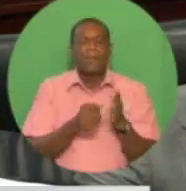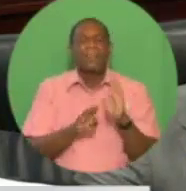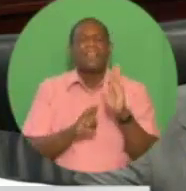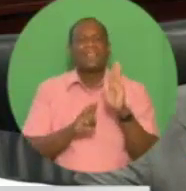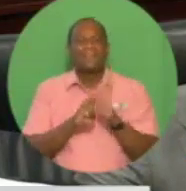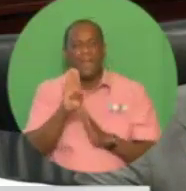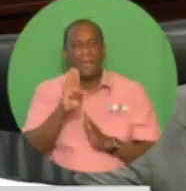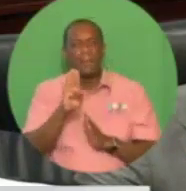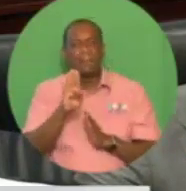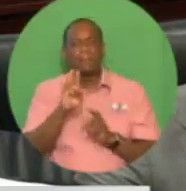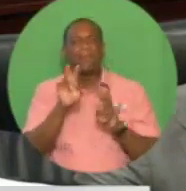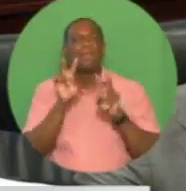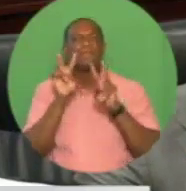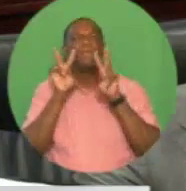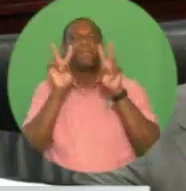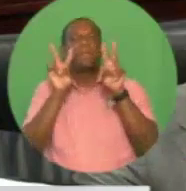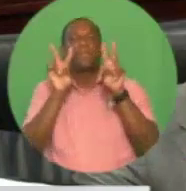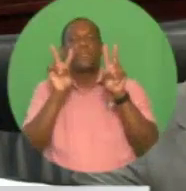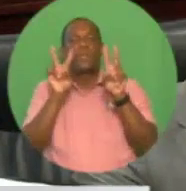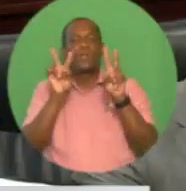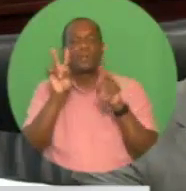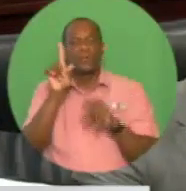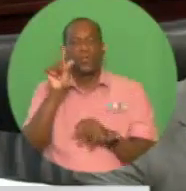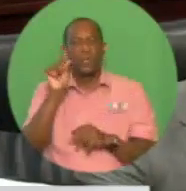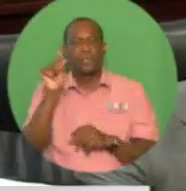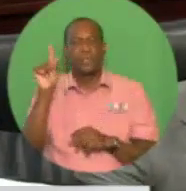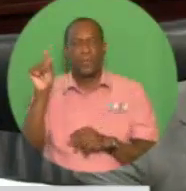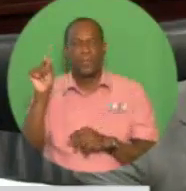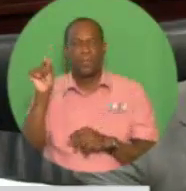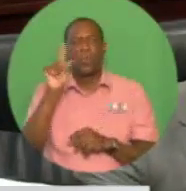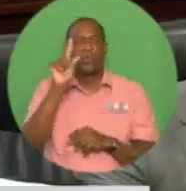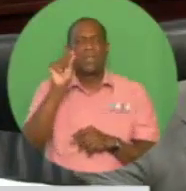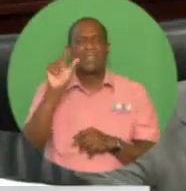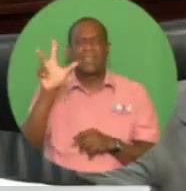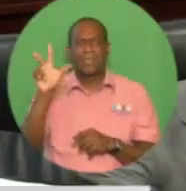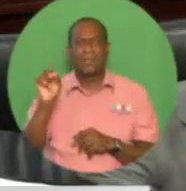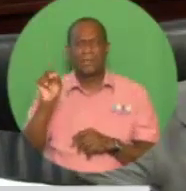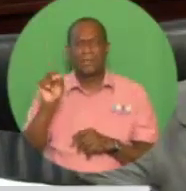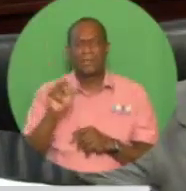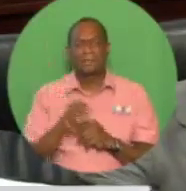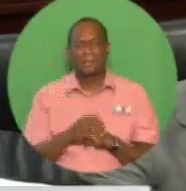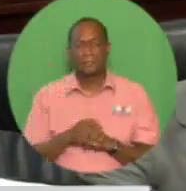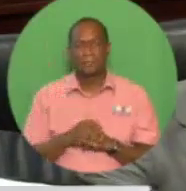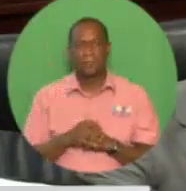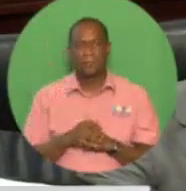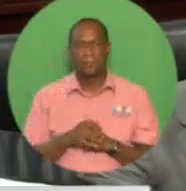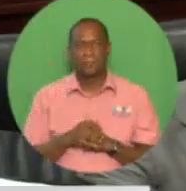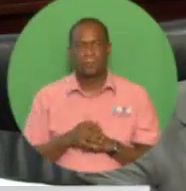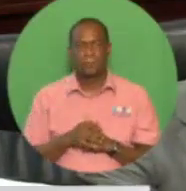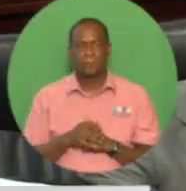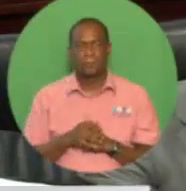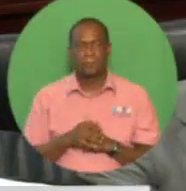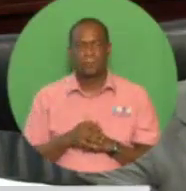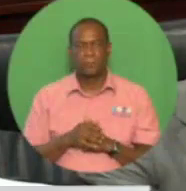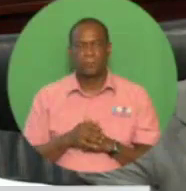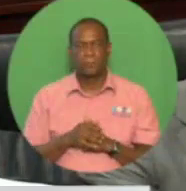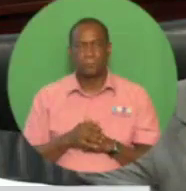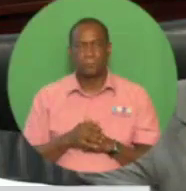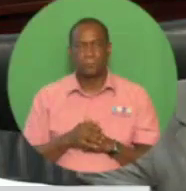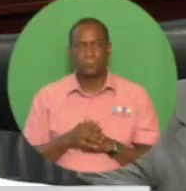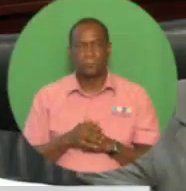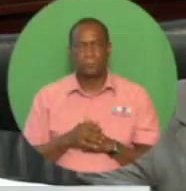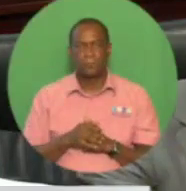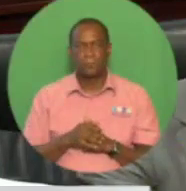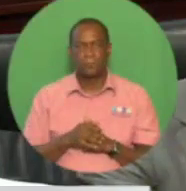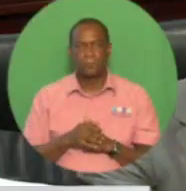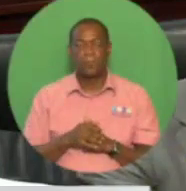Vision 2030 represents a compelling response to the extraordinary challenges now facing this country. It is now informing public